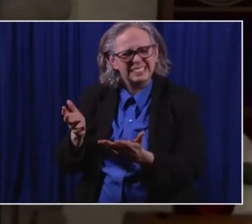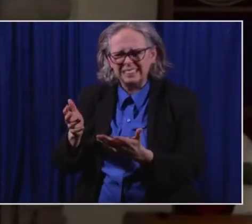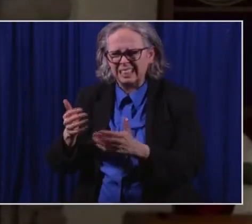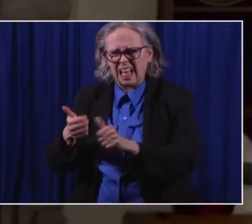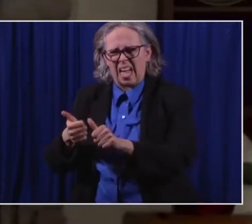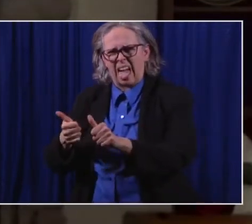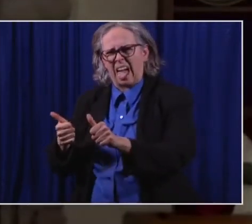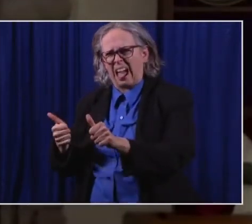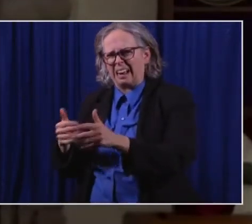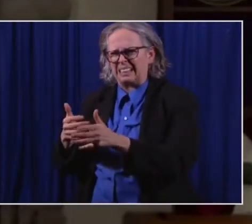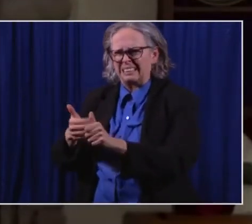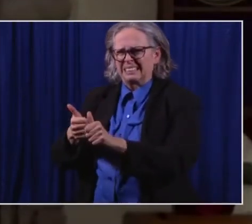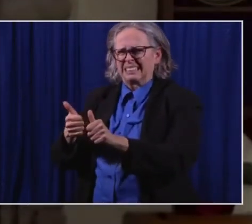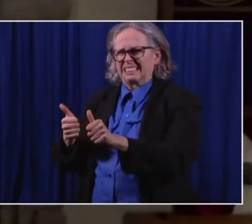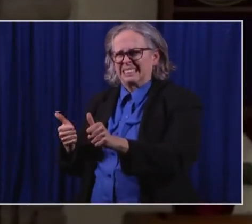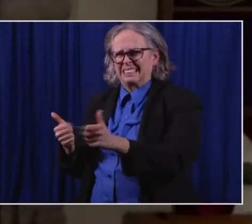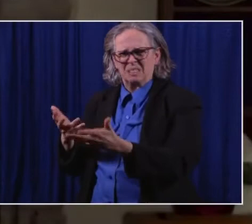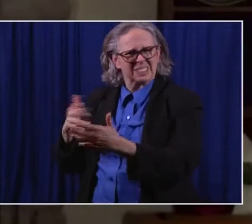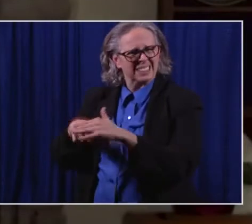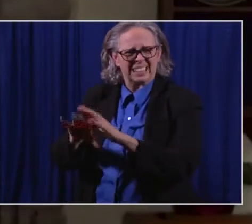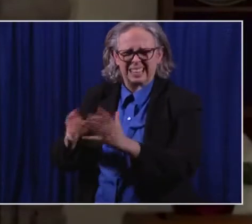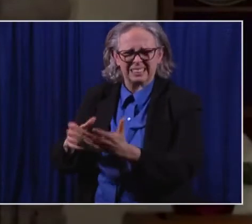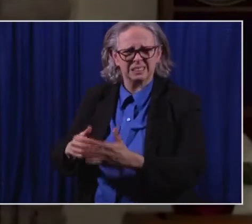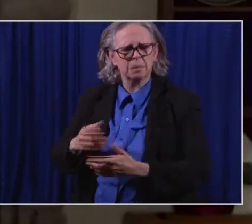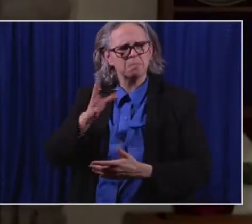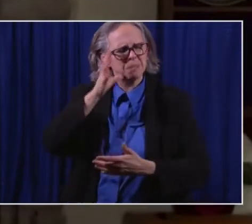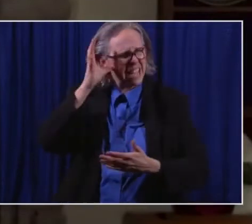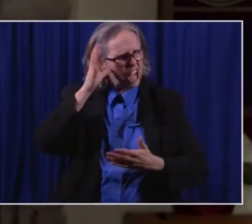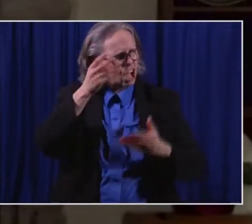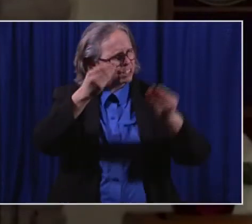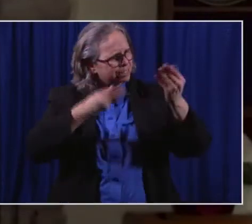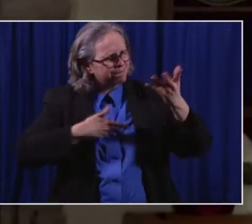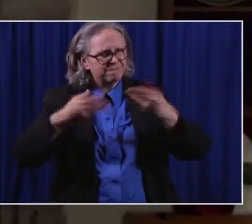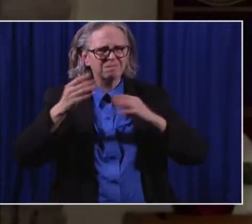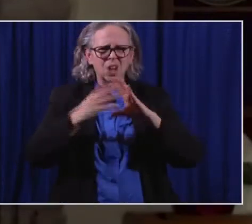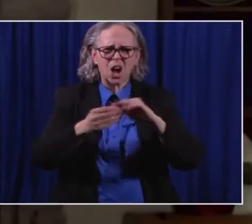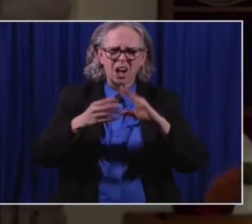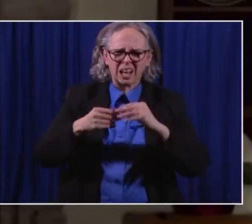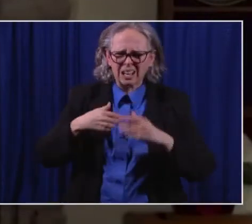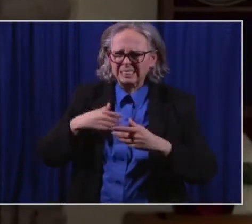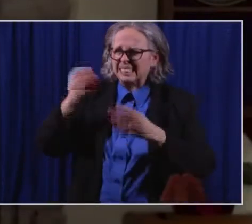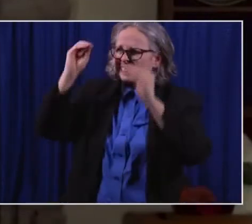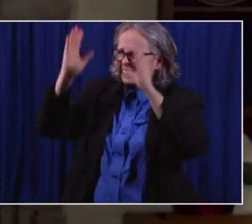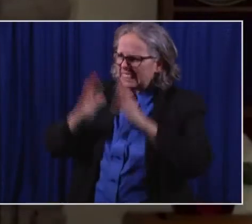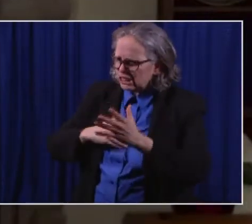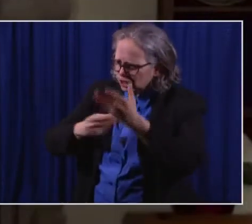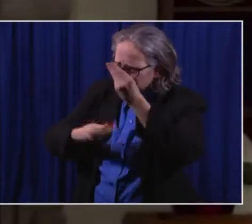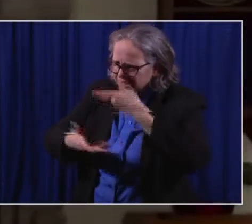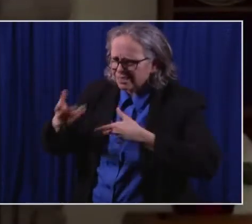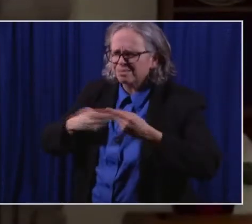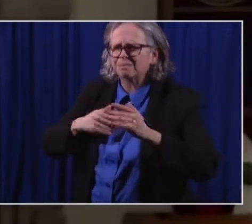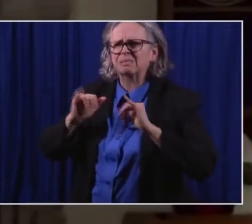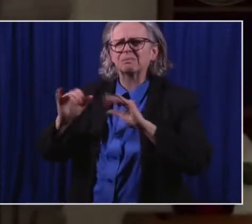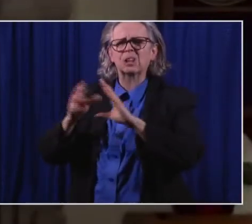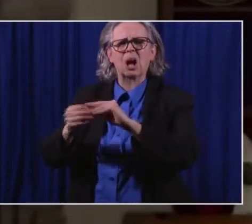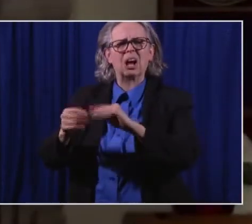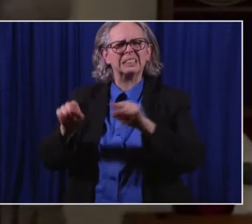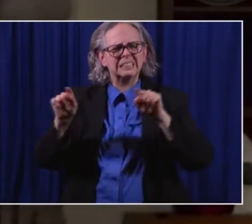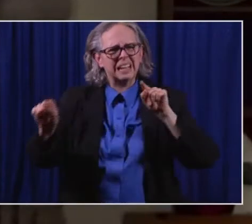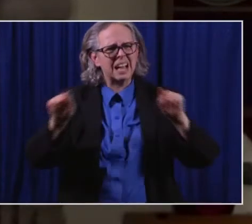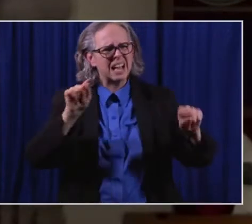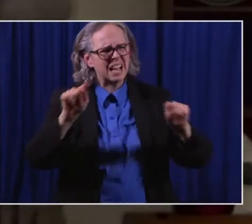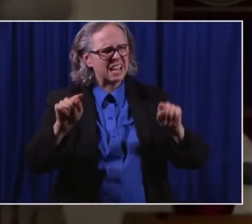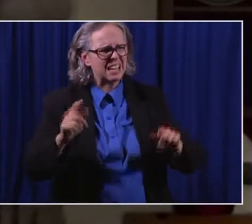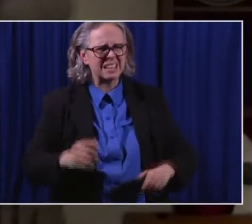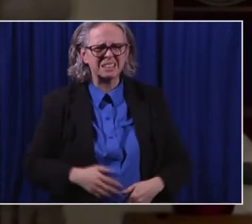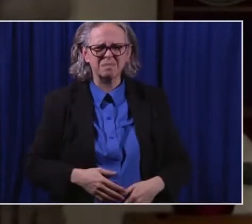we've been told by parents, I've been told by parents, by educators, um, that some of these children, because they're out